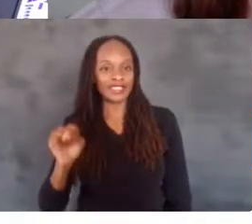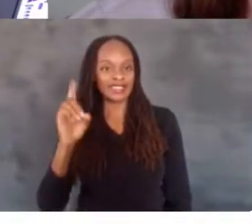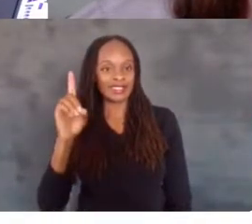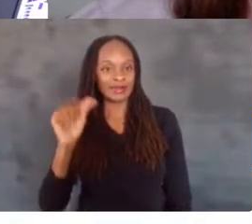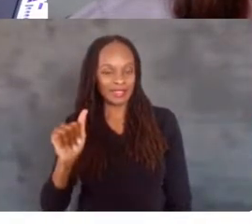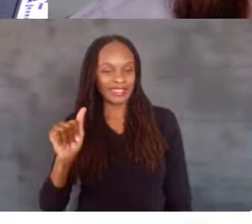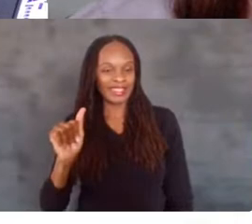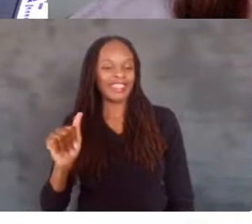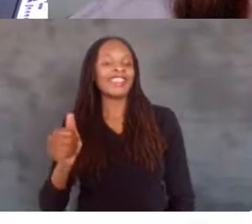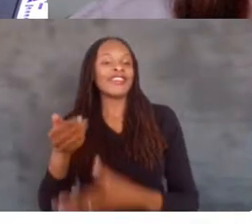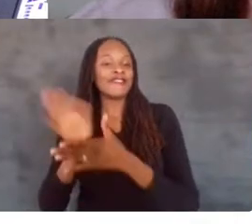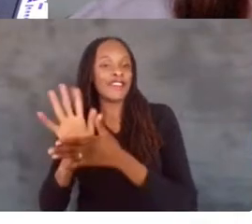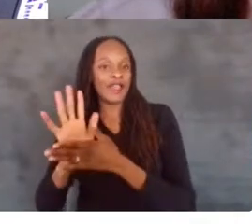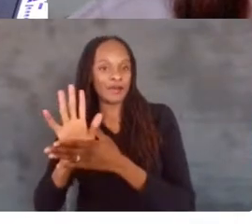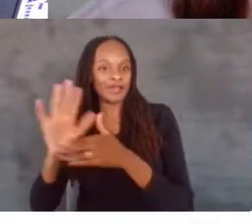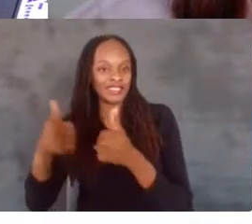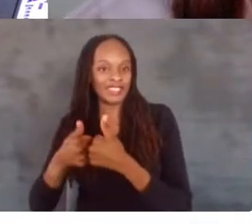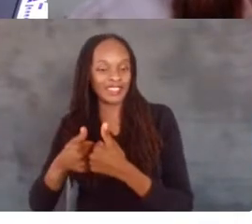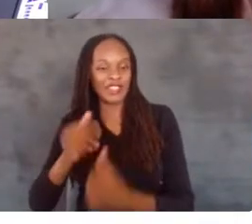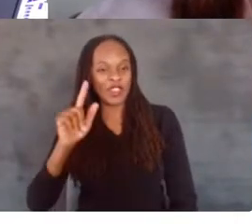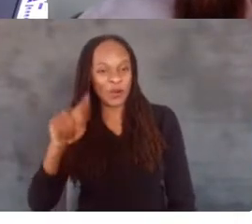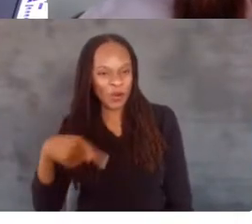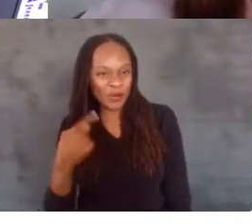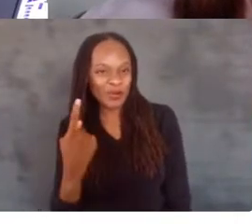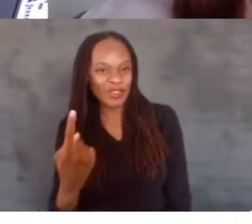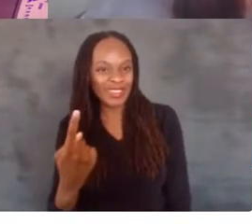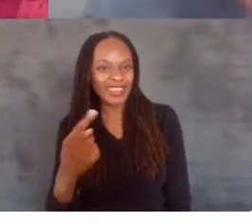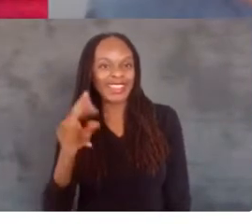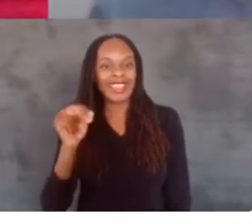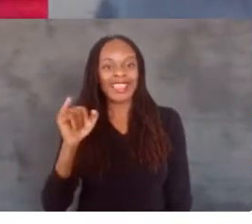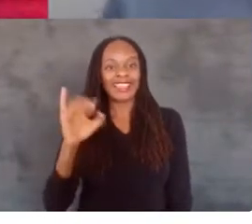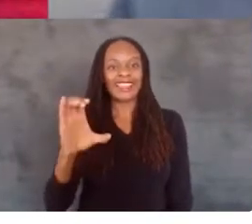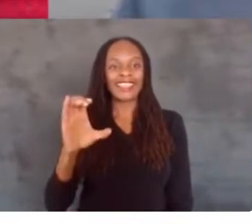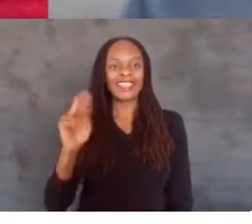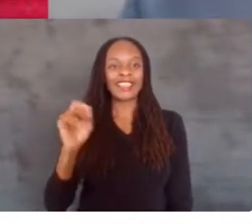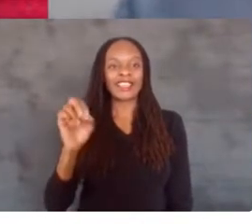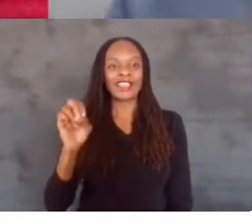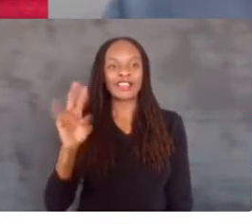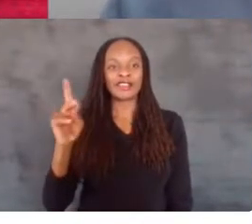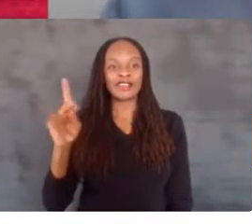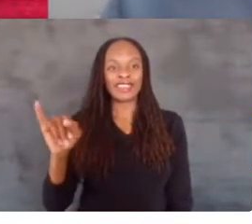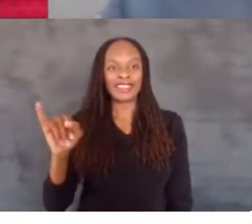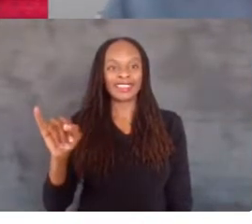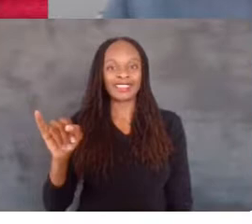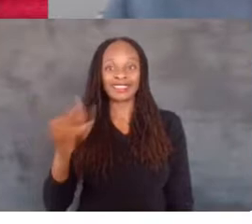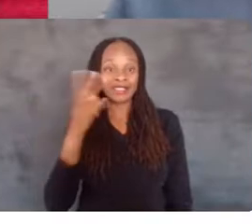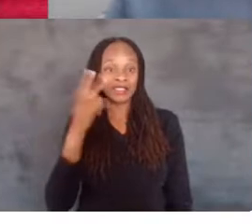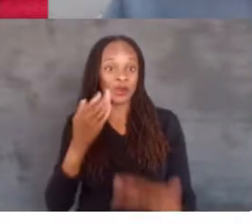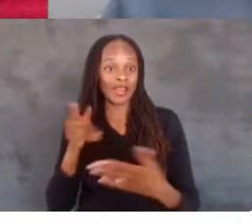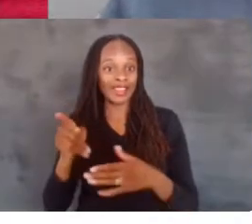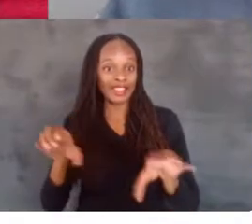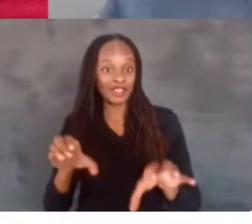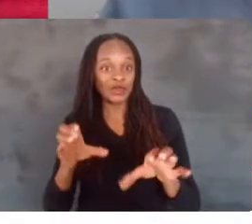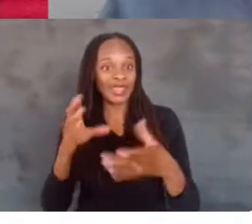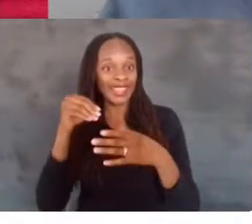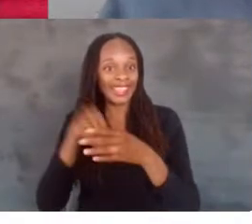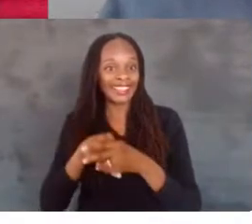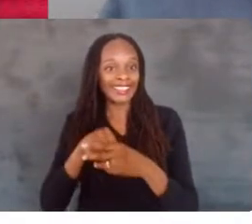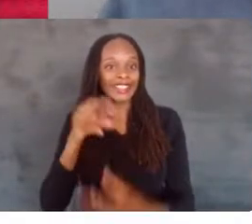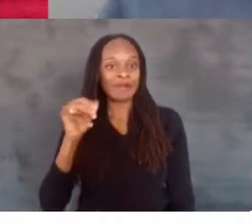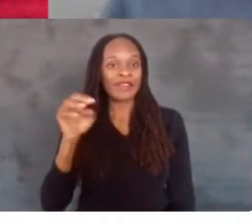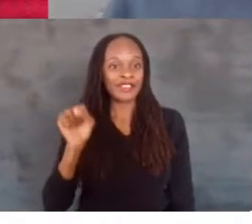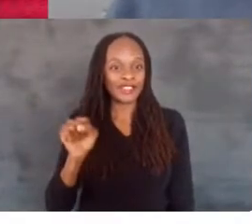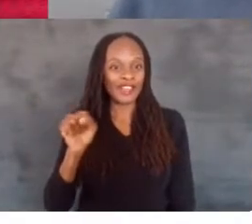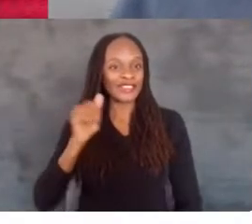Challenge, the one, the only, Nick Novicki. Let's catch up and see what he's doing inside the Microsoft